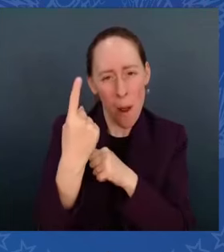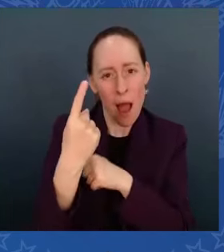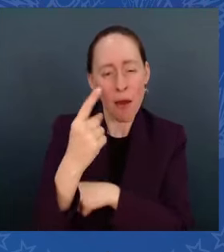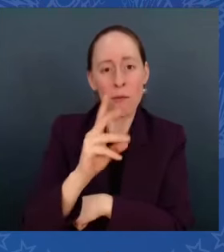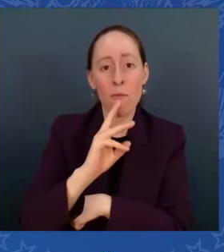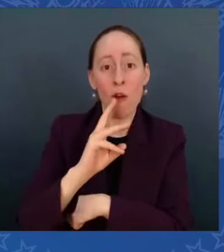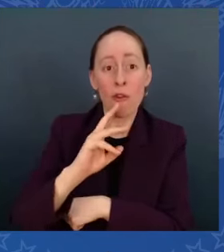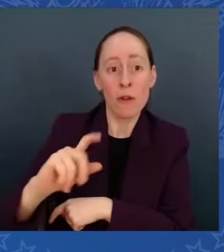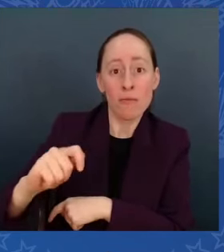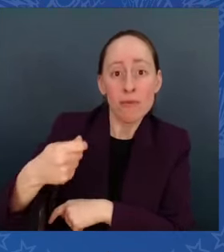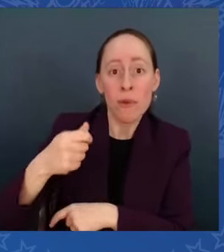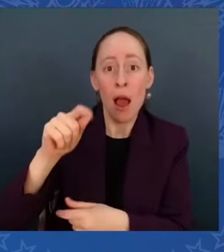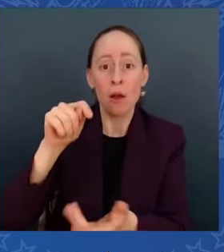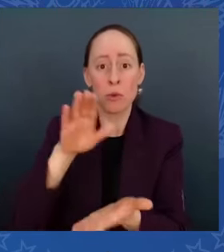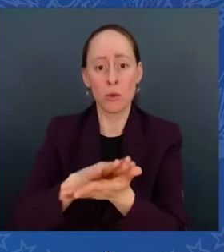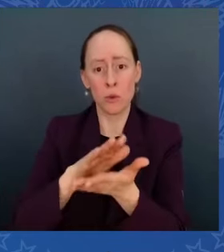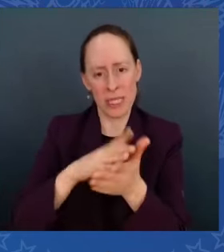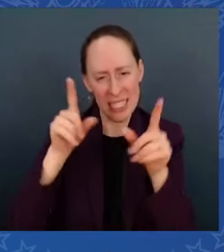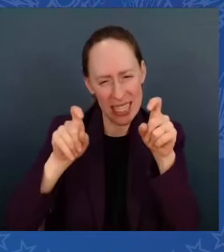Now, look.